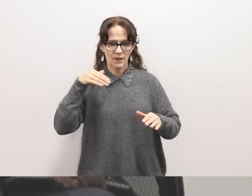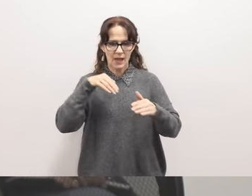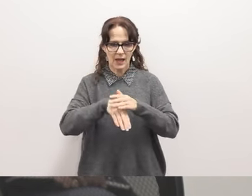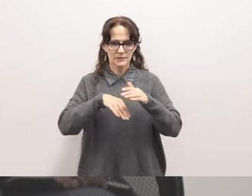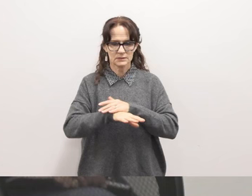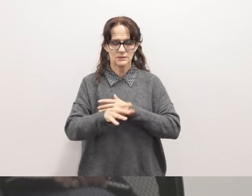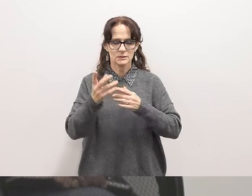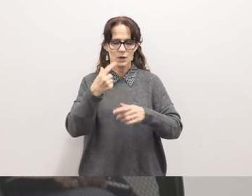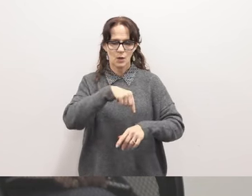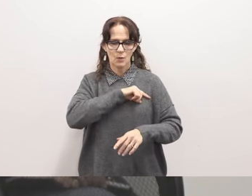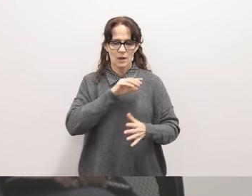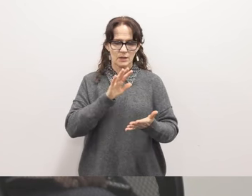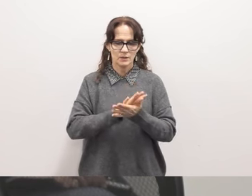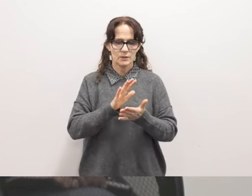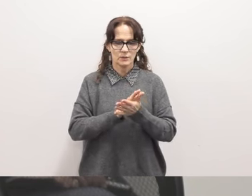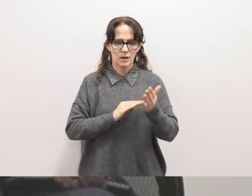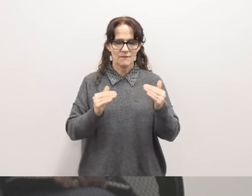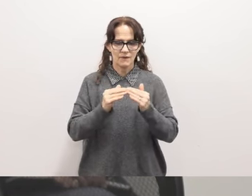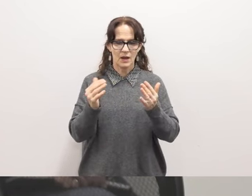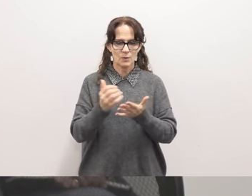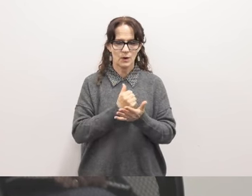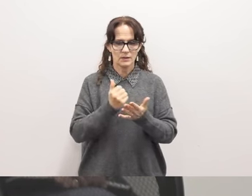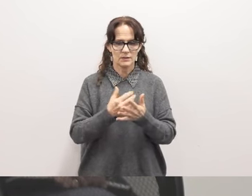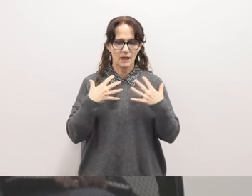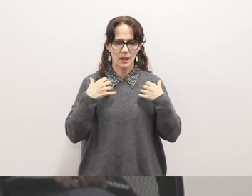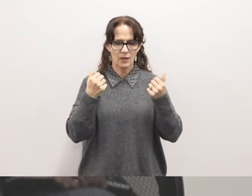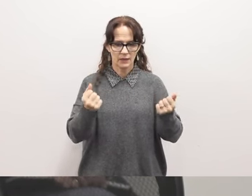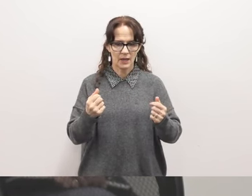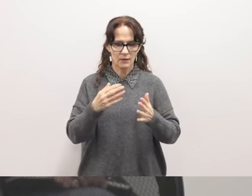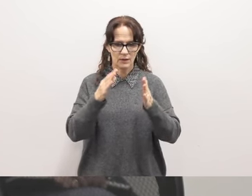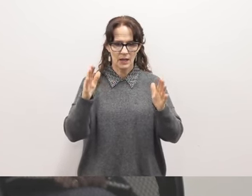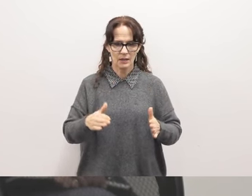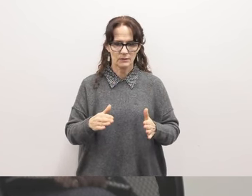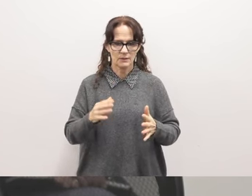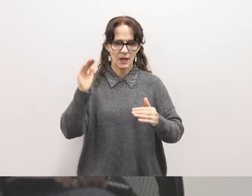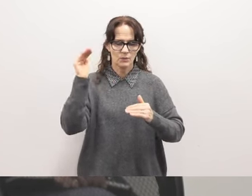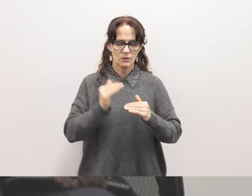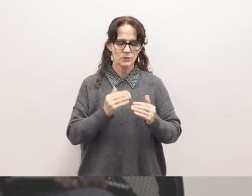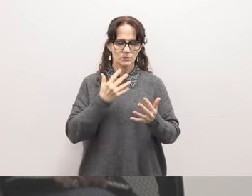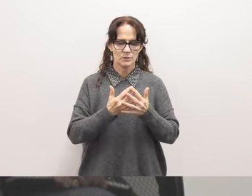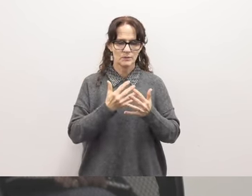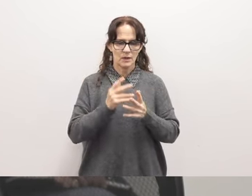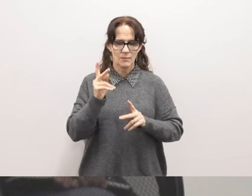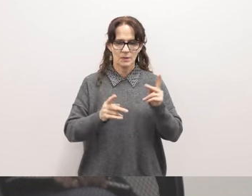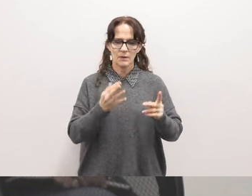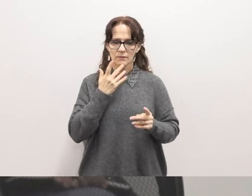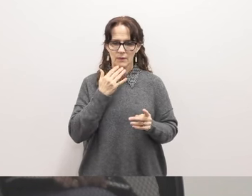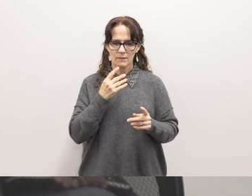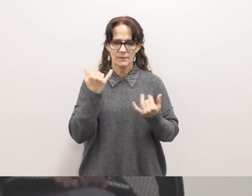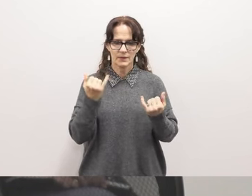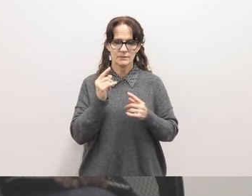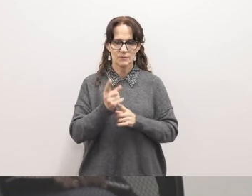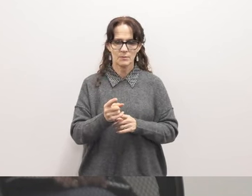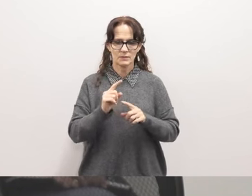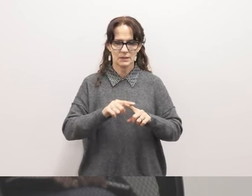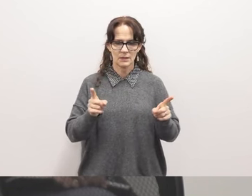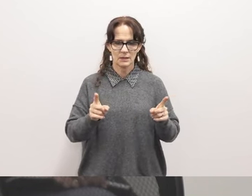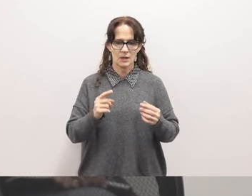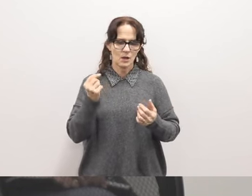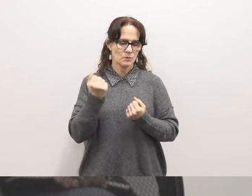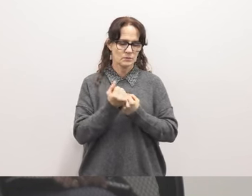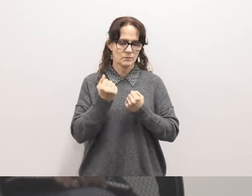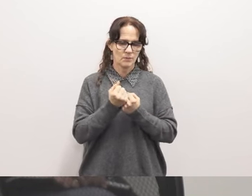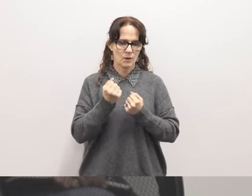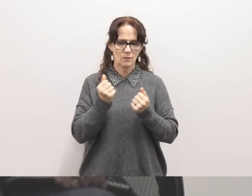schools, fair wages, health care, and housing, and reduce the criminalization of people of color. This moment is not different. We stand with millions of